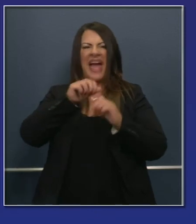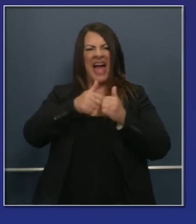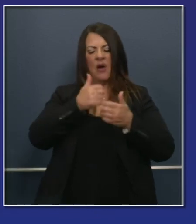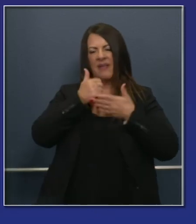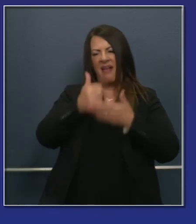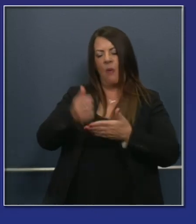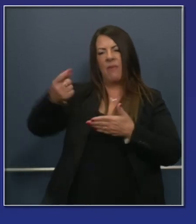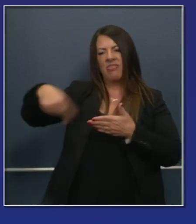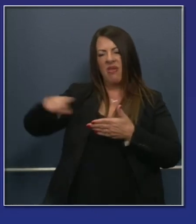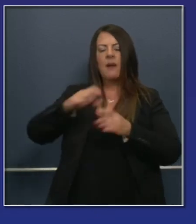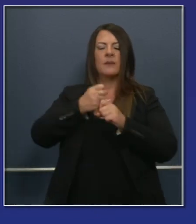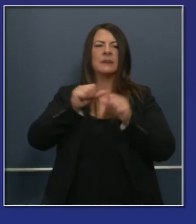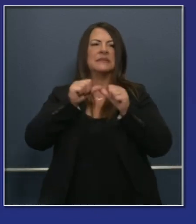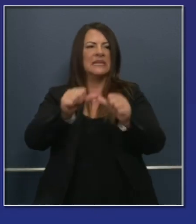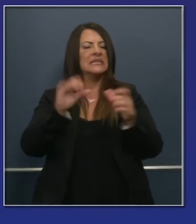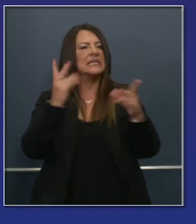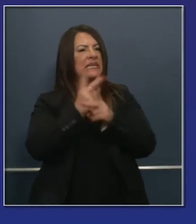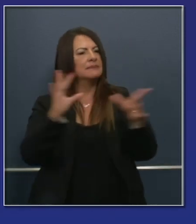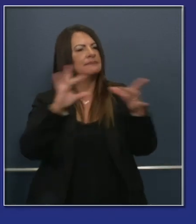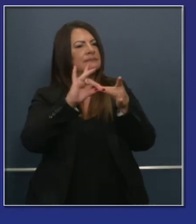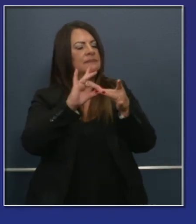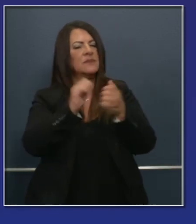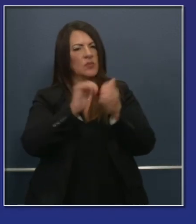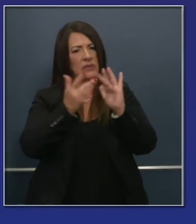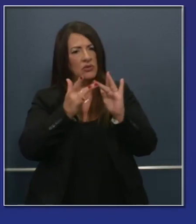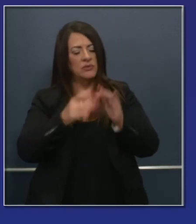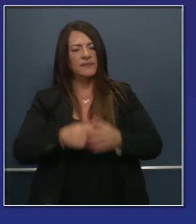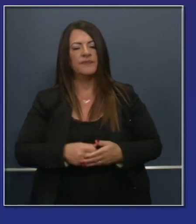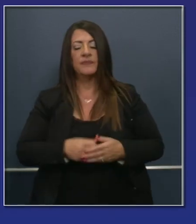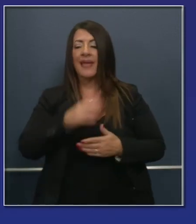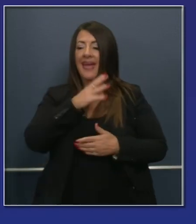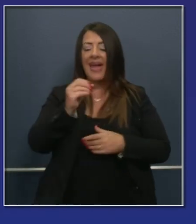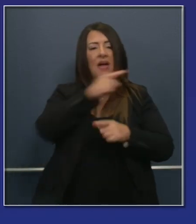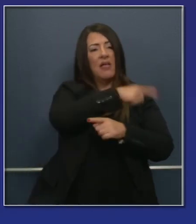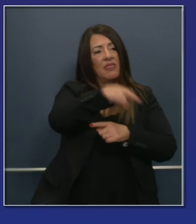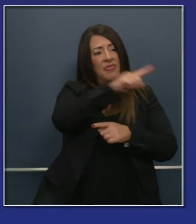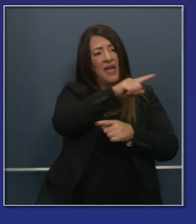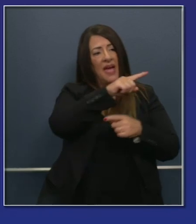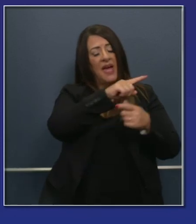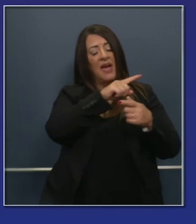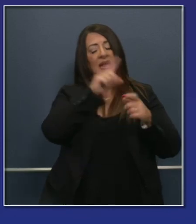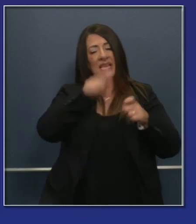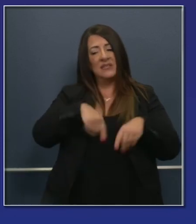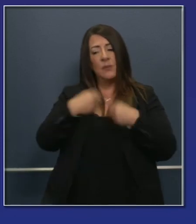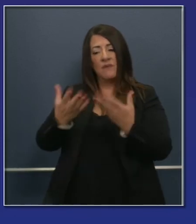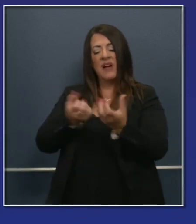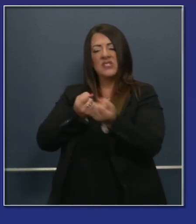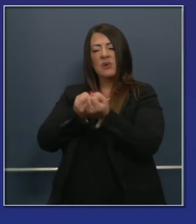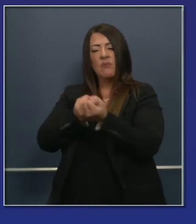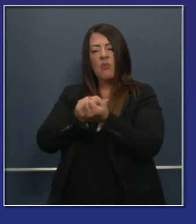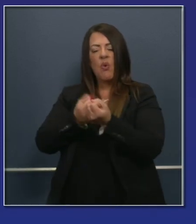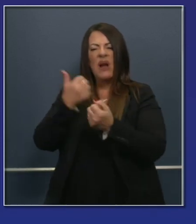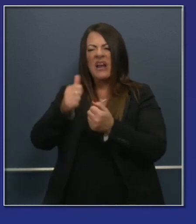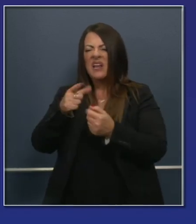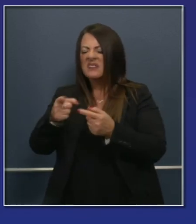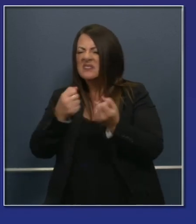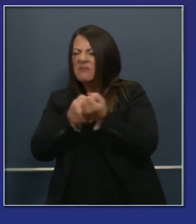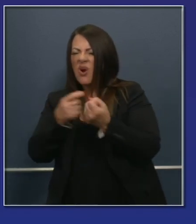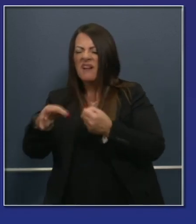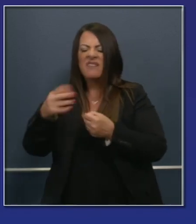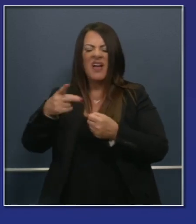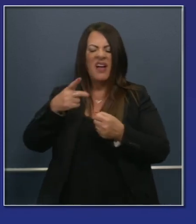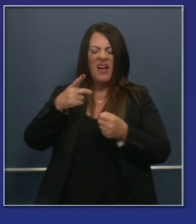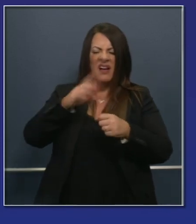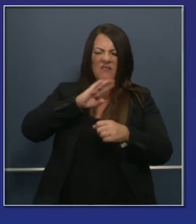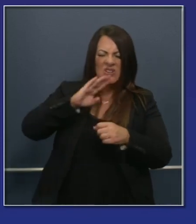We're also looking at a number of ways to provide technical support, including leveraging the community-based programs that are